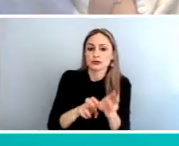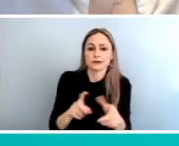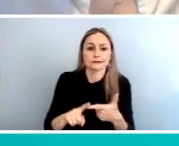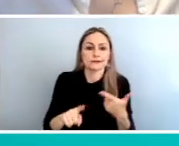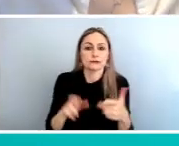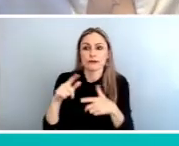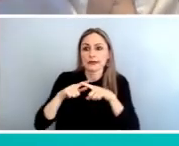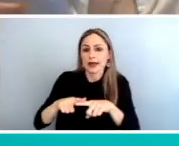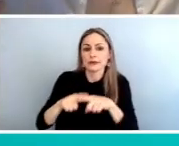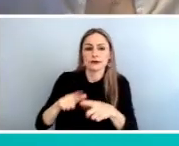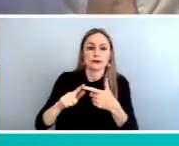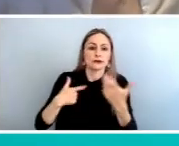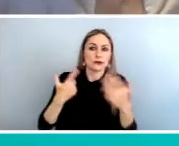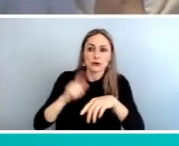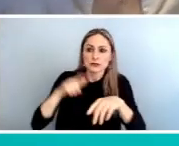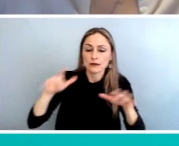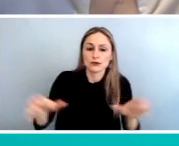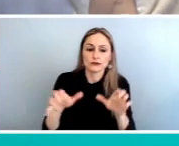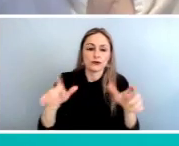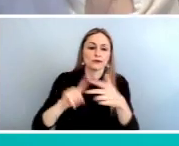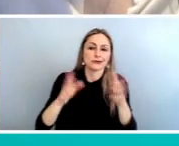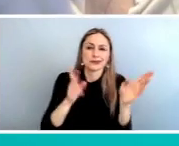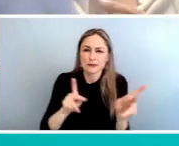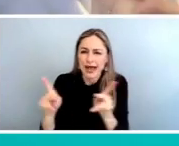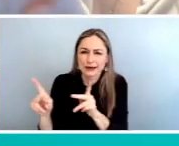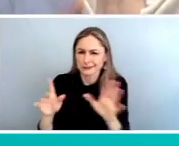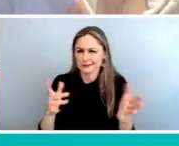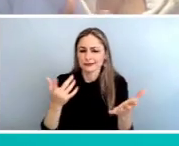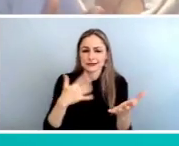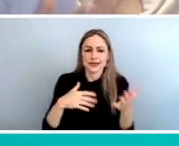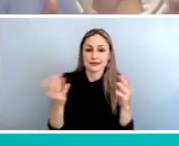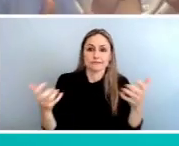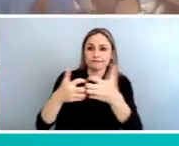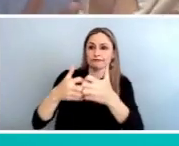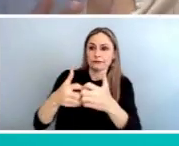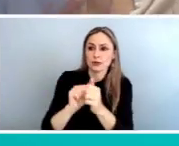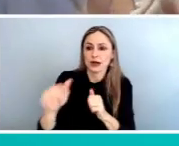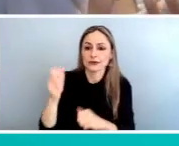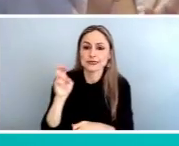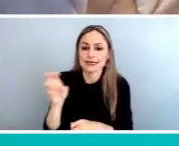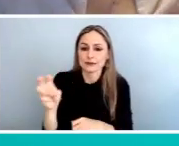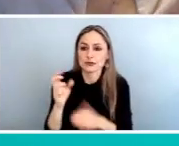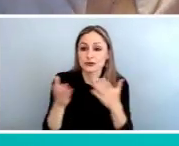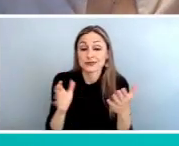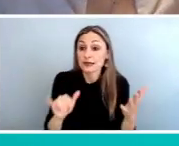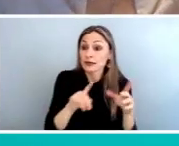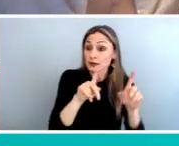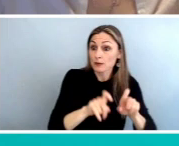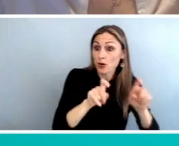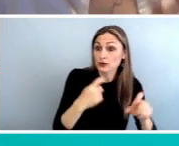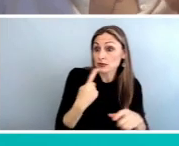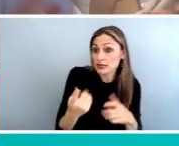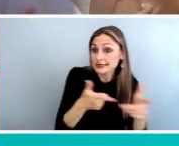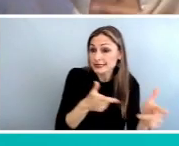performance the patterns the integration with other SEPTA services. So in the previous poll you told us things like that speed and reliability were most